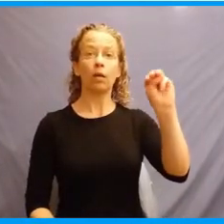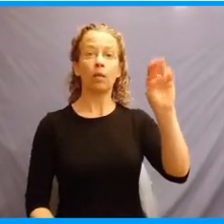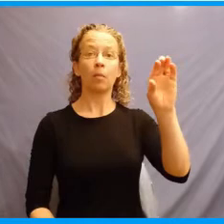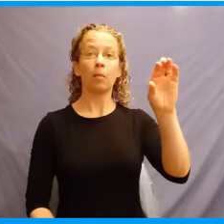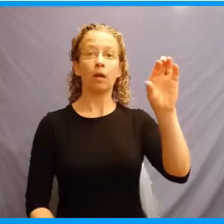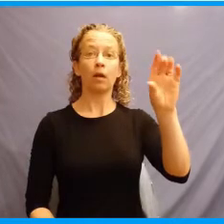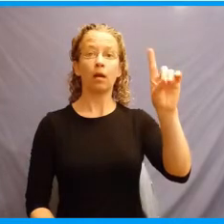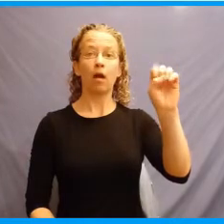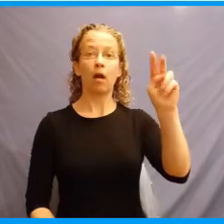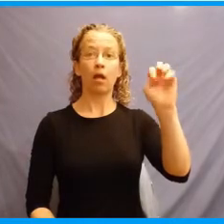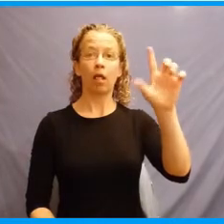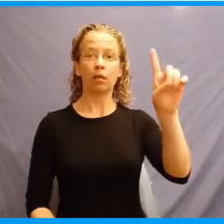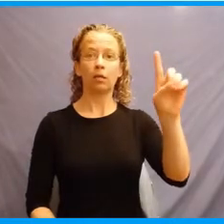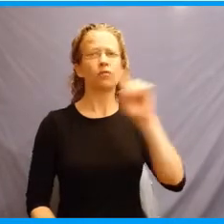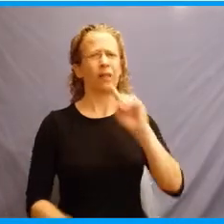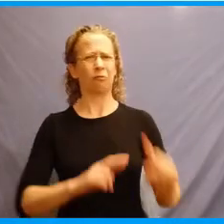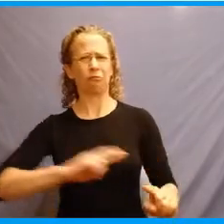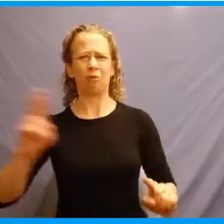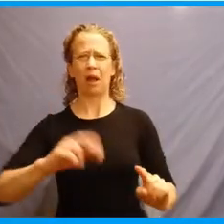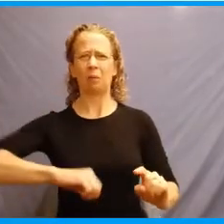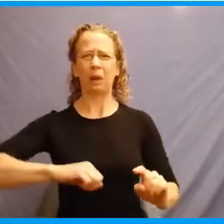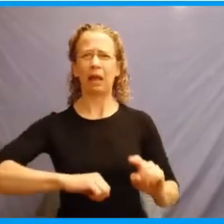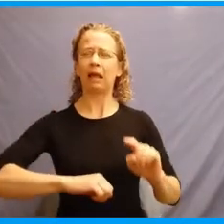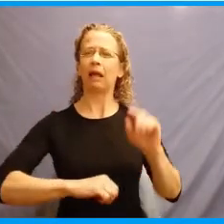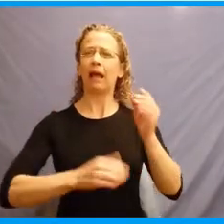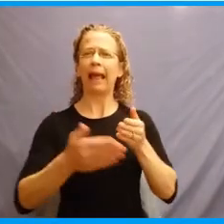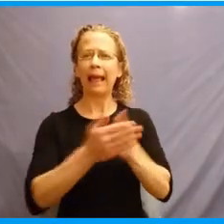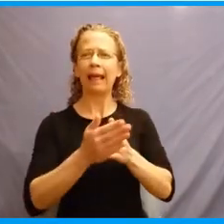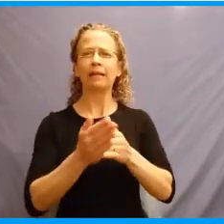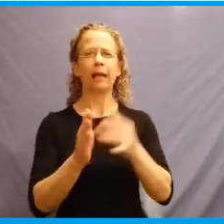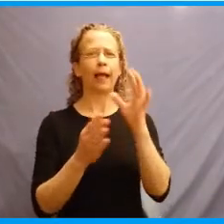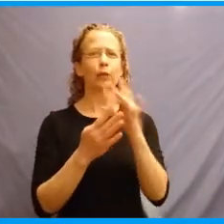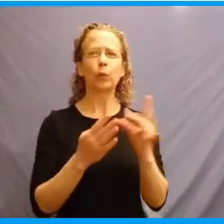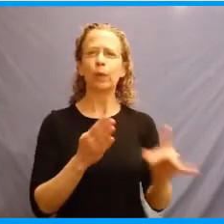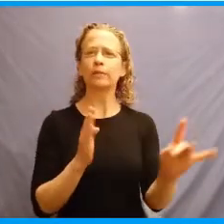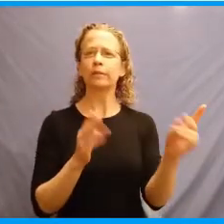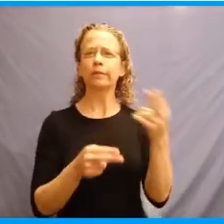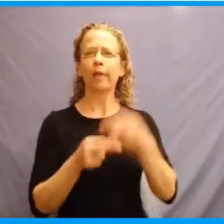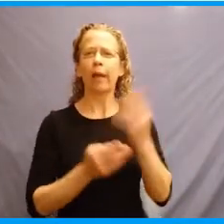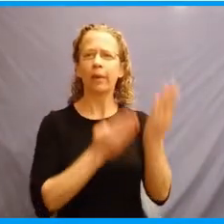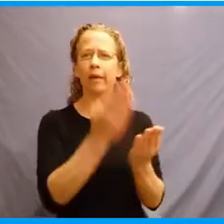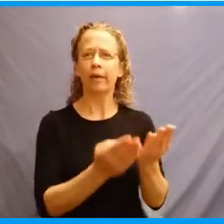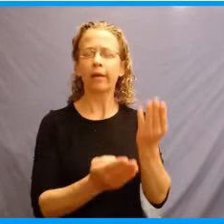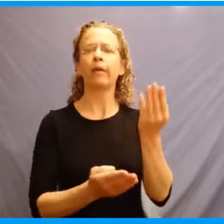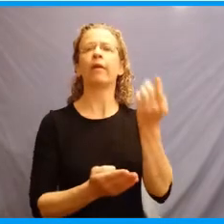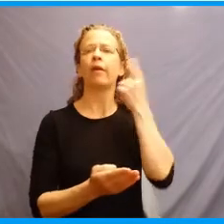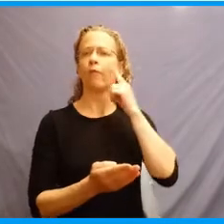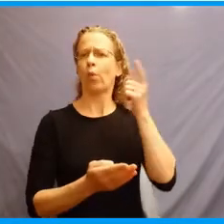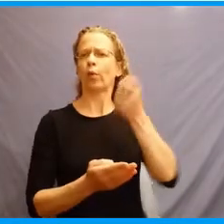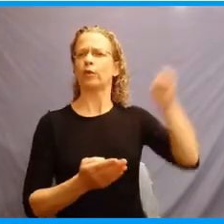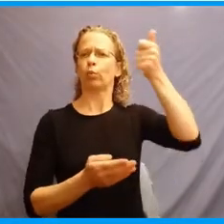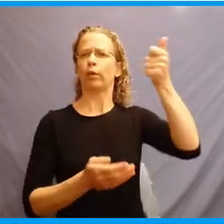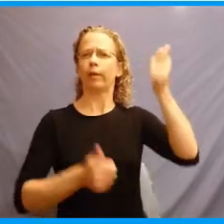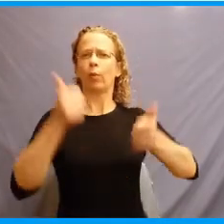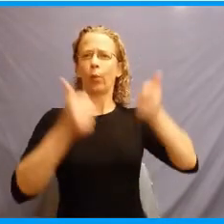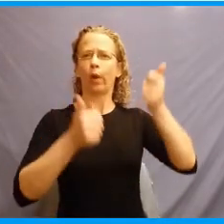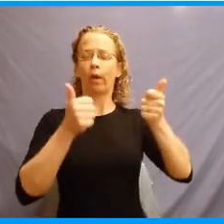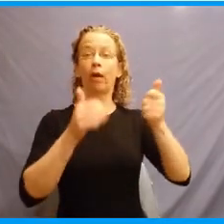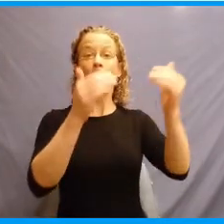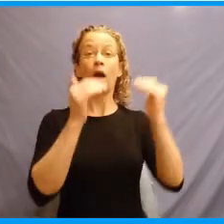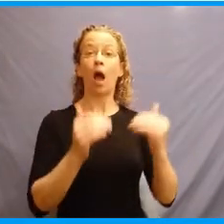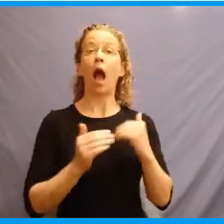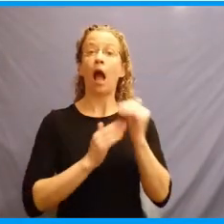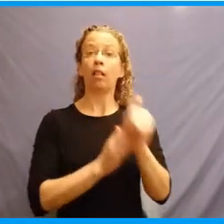-wing anti-choice nominee for Chief Justice. I led the fight that forced Sununu